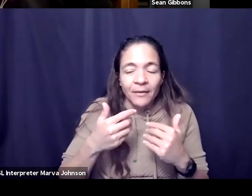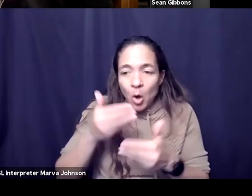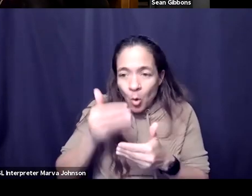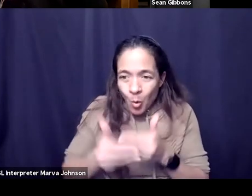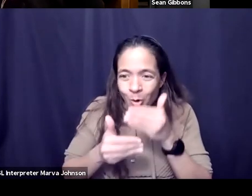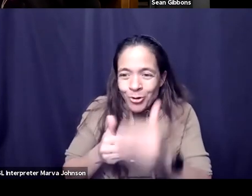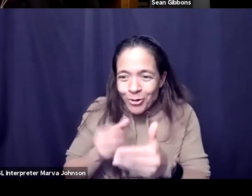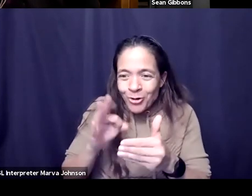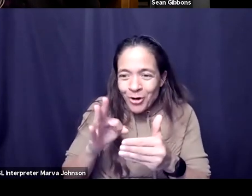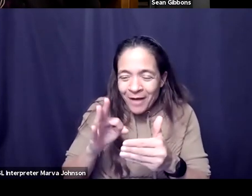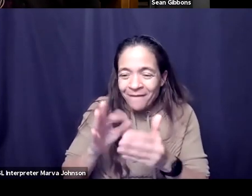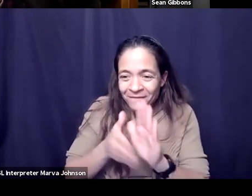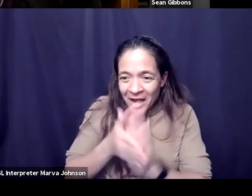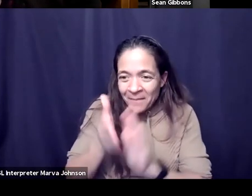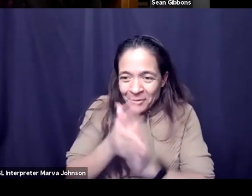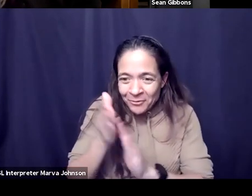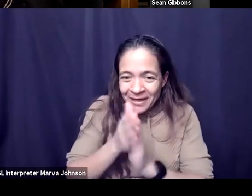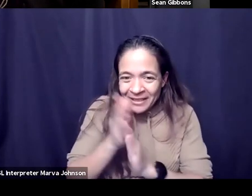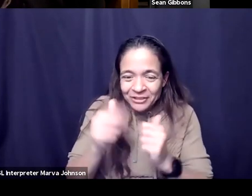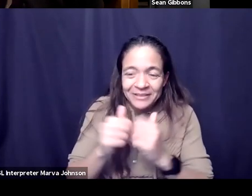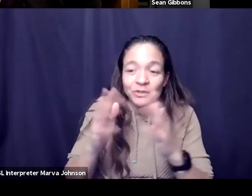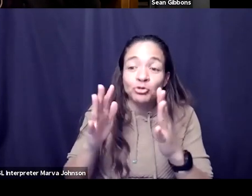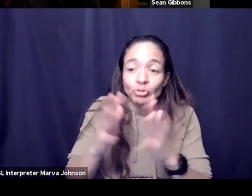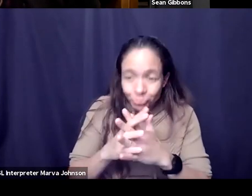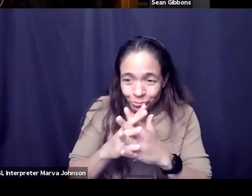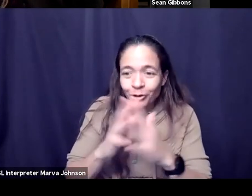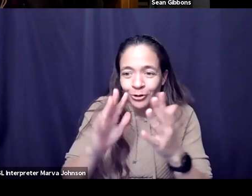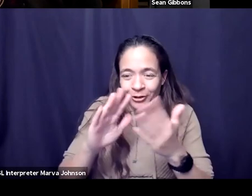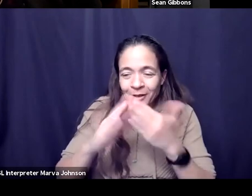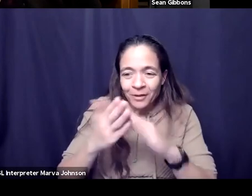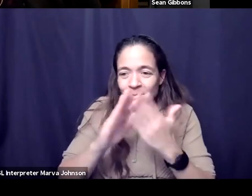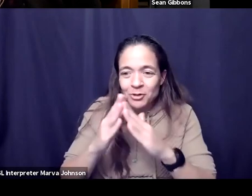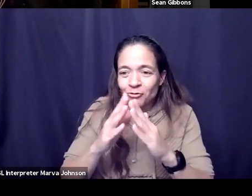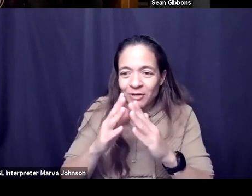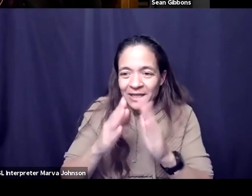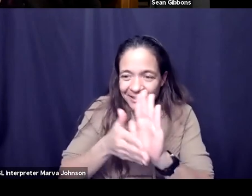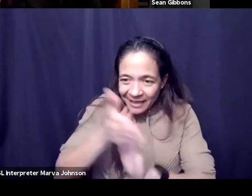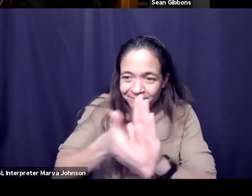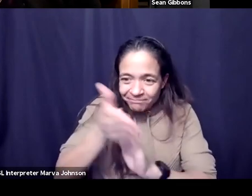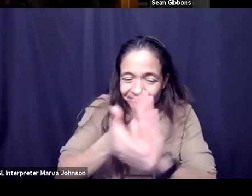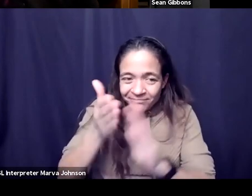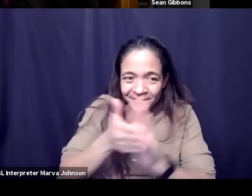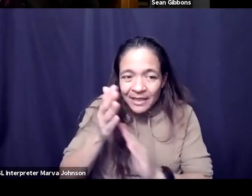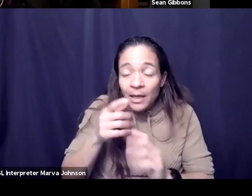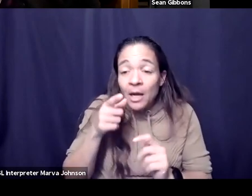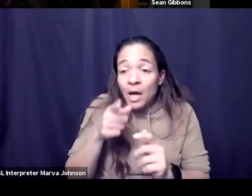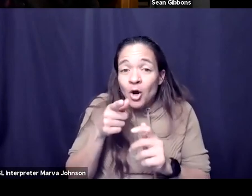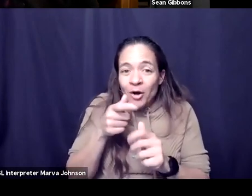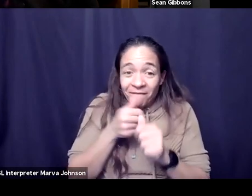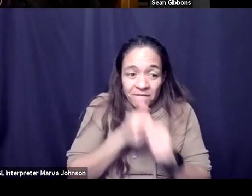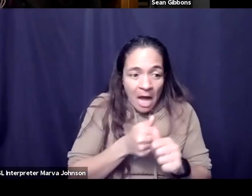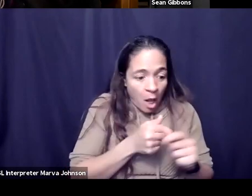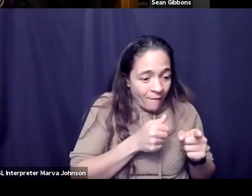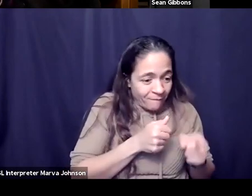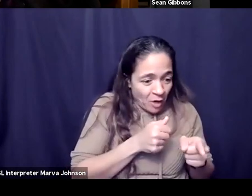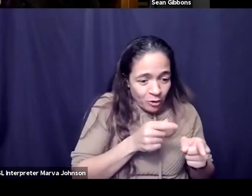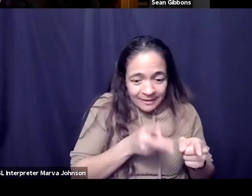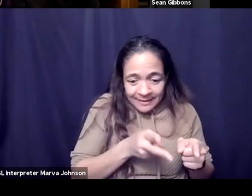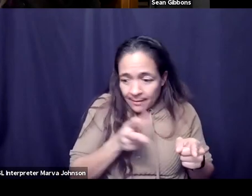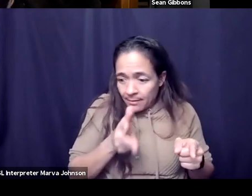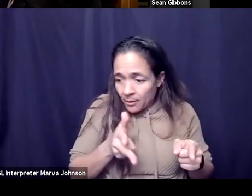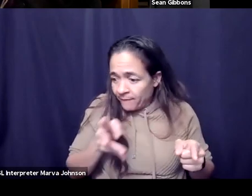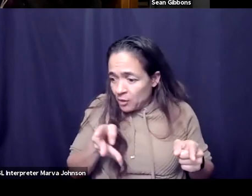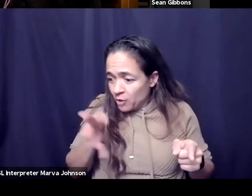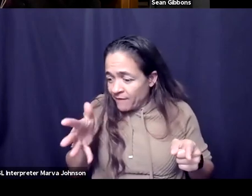community that can thrive and obviously you know not everyone follows like steps one two three four five six then